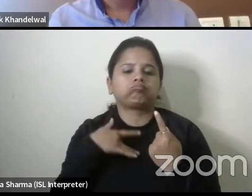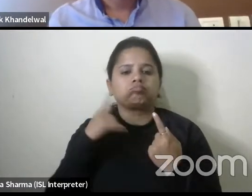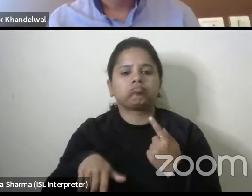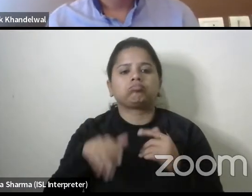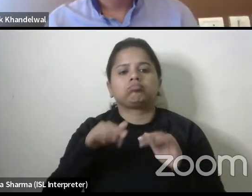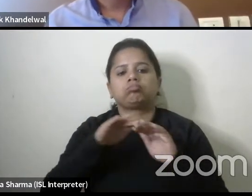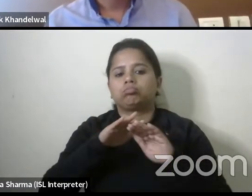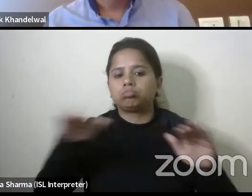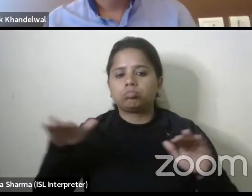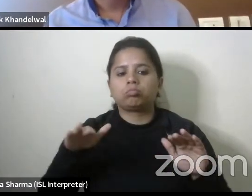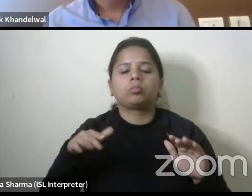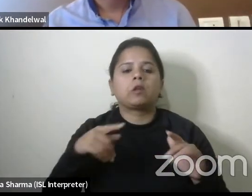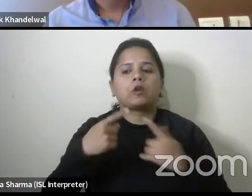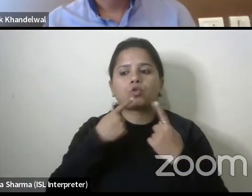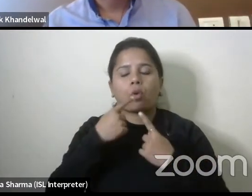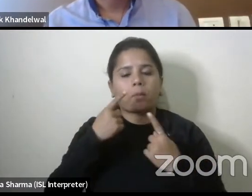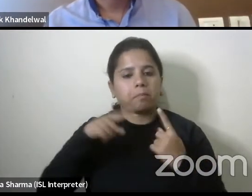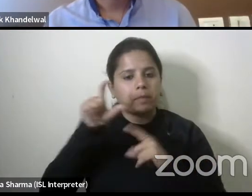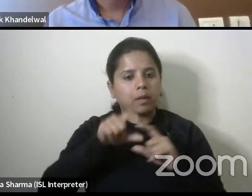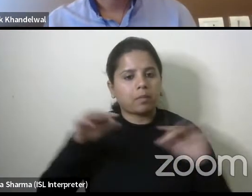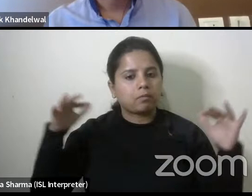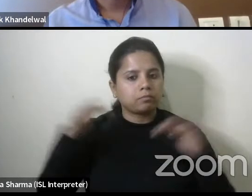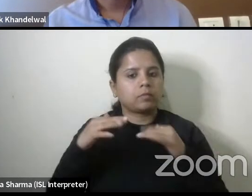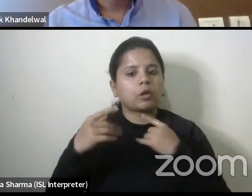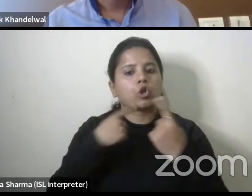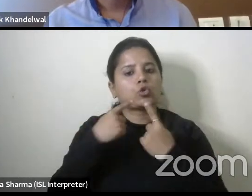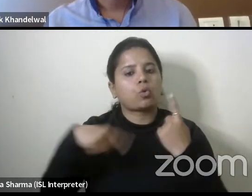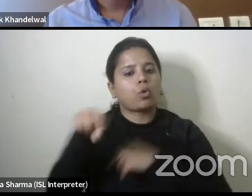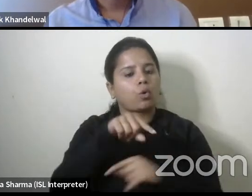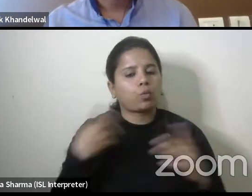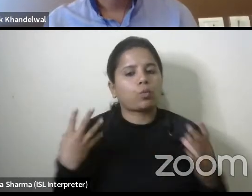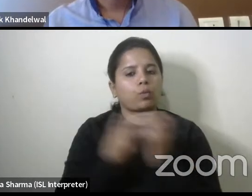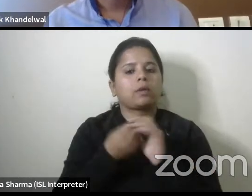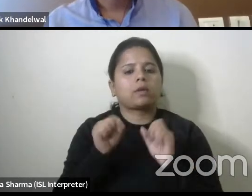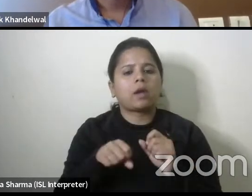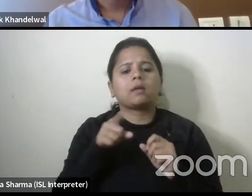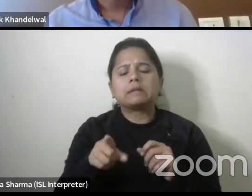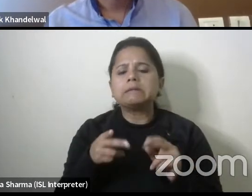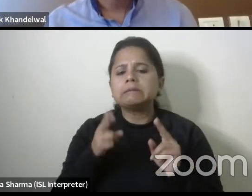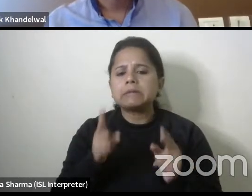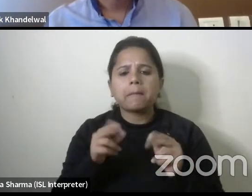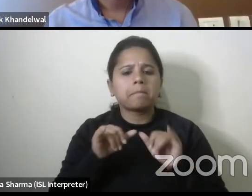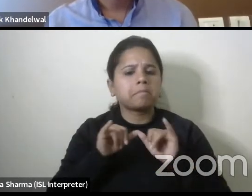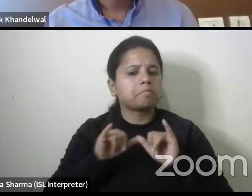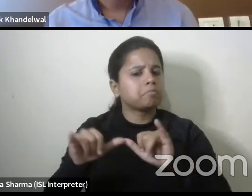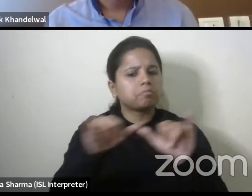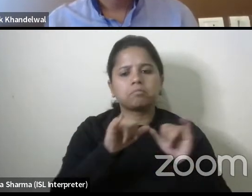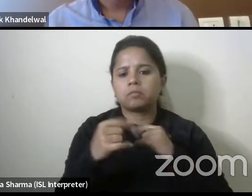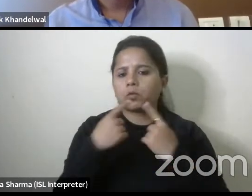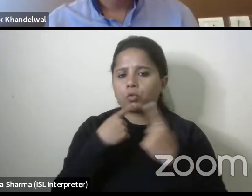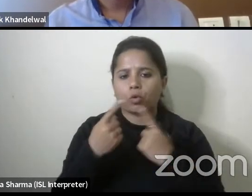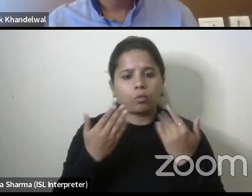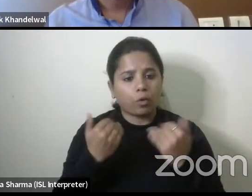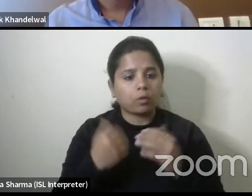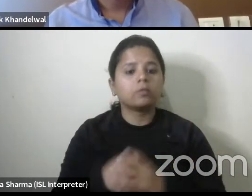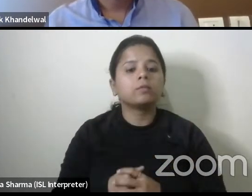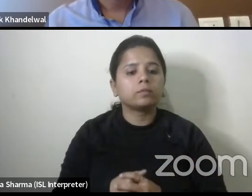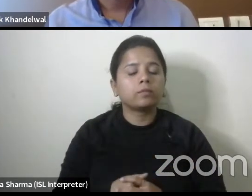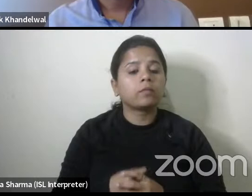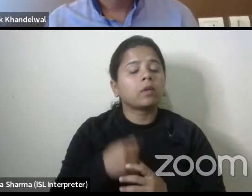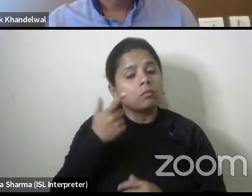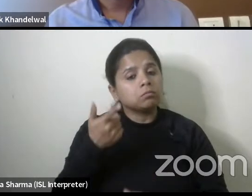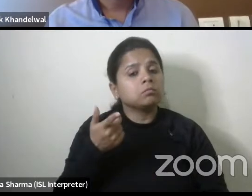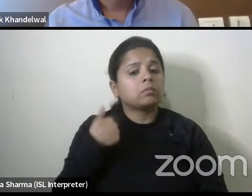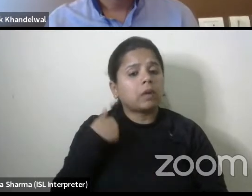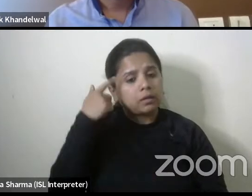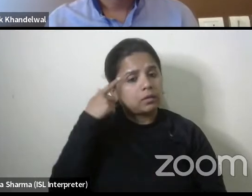all these peoples are people are put together and we can have a common discussion and we can uh there are you know uh